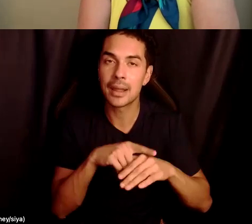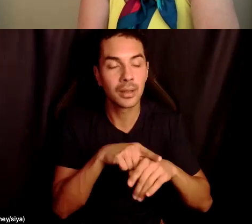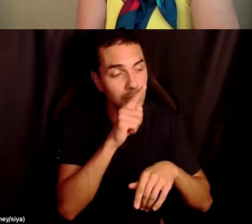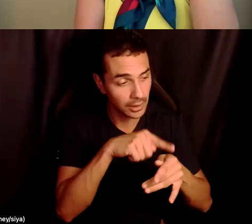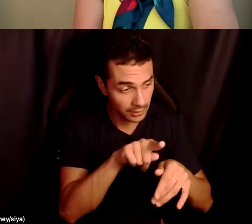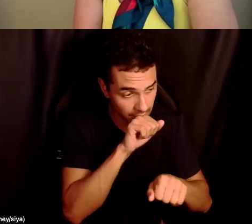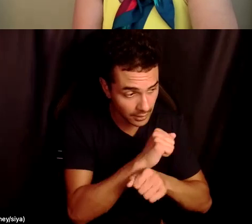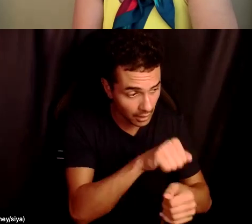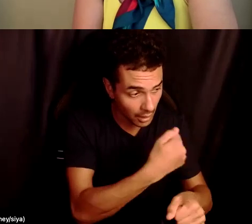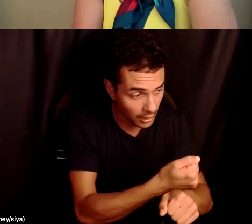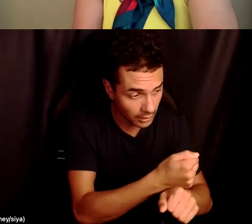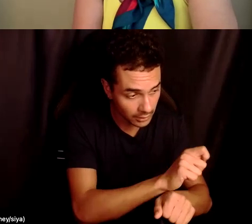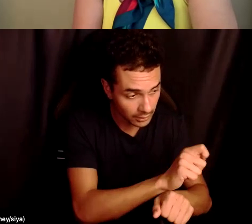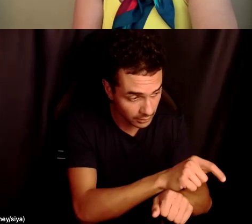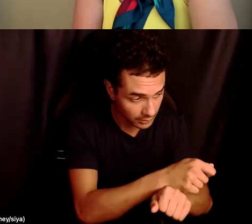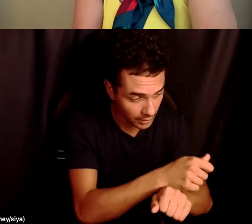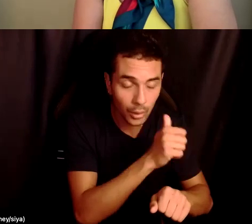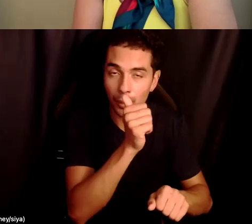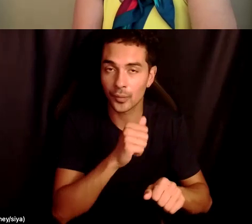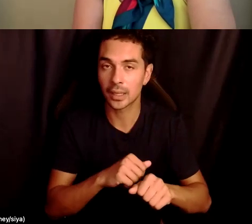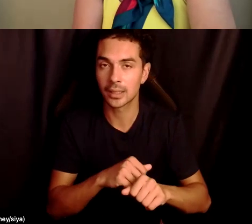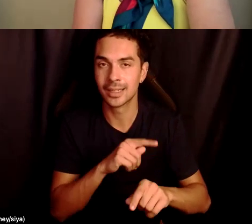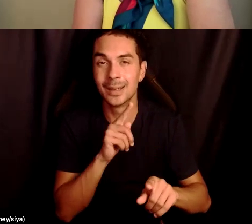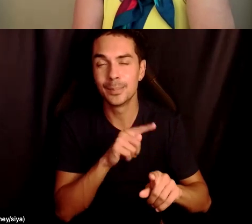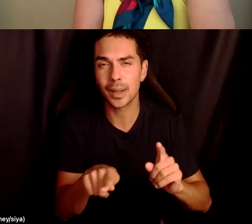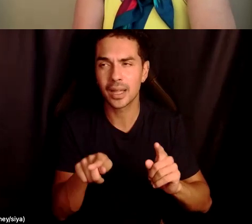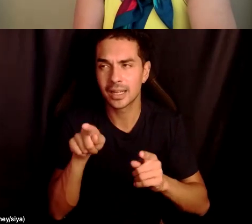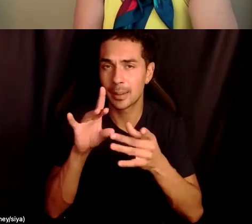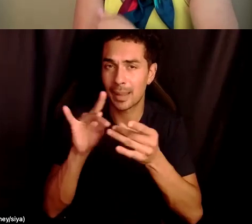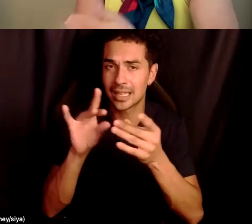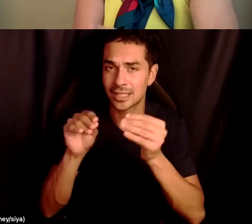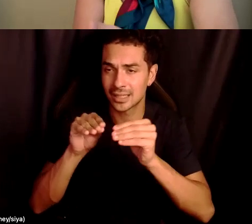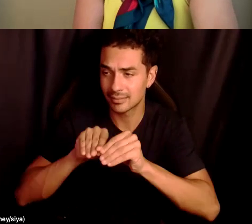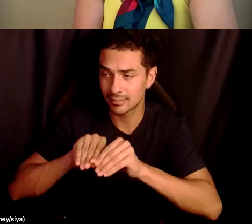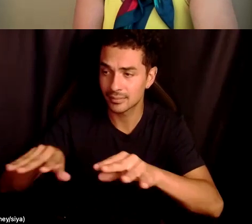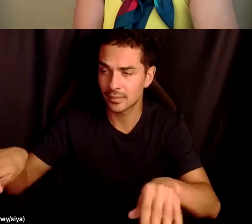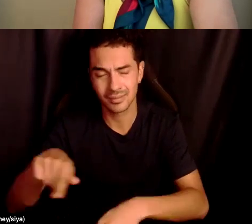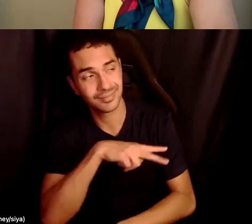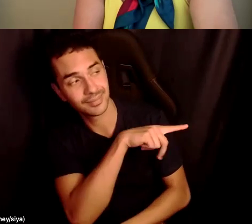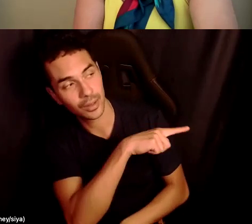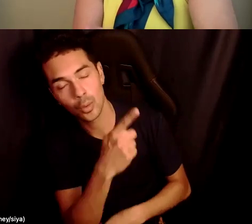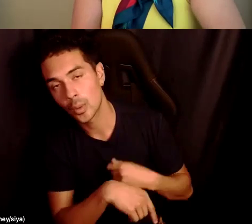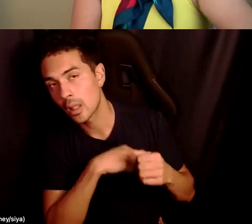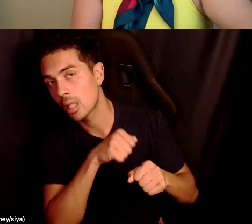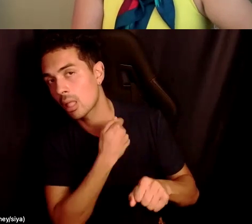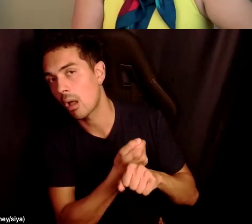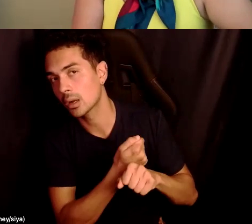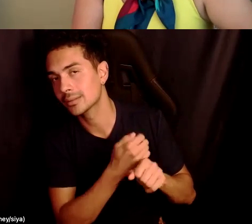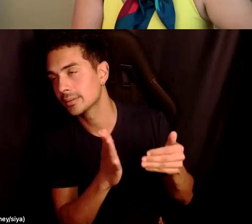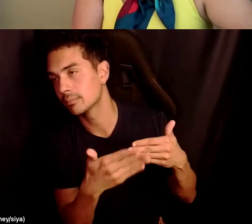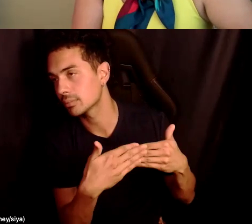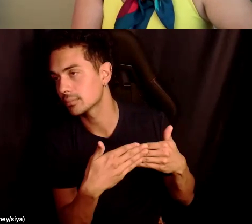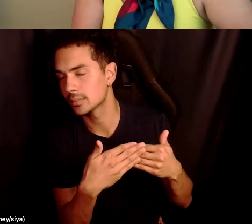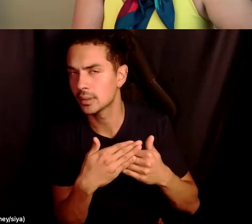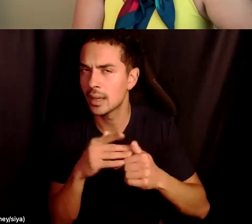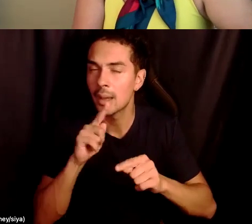enough. Um, but also what does it mean to create not only like the entry points to engage with, um, evaluation